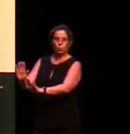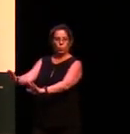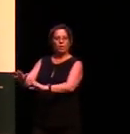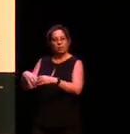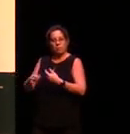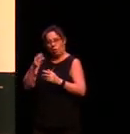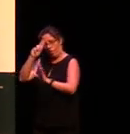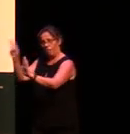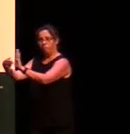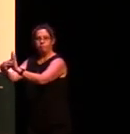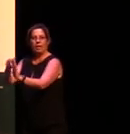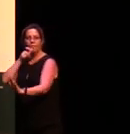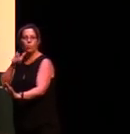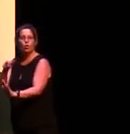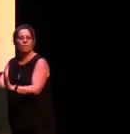people